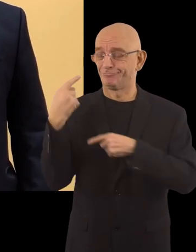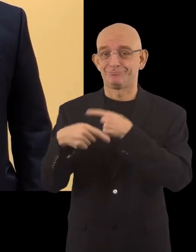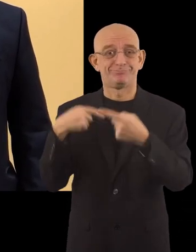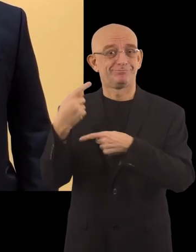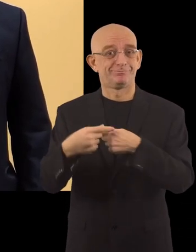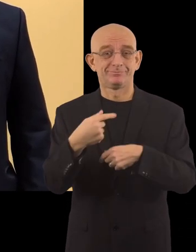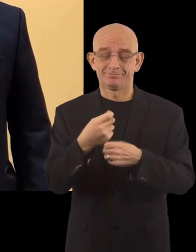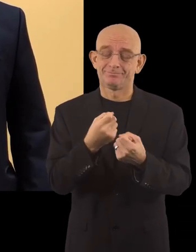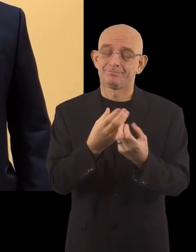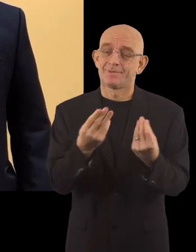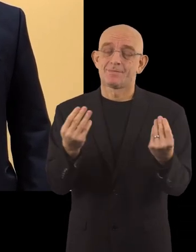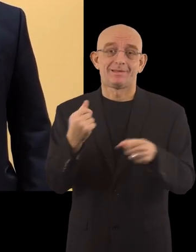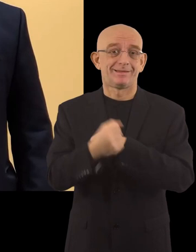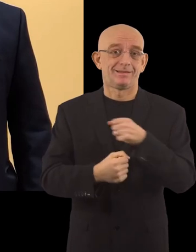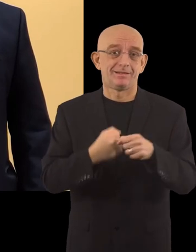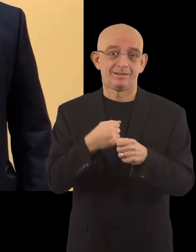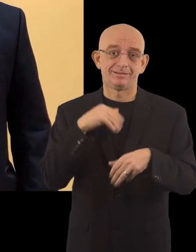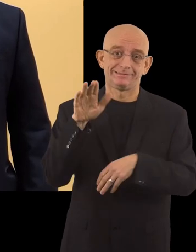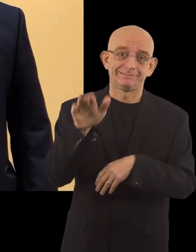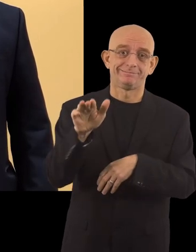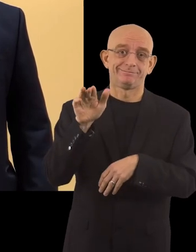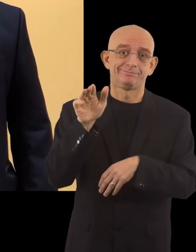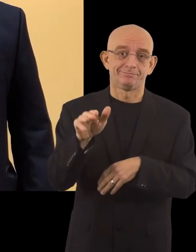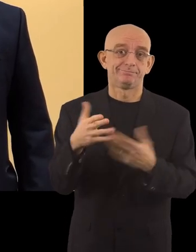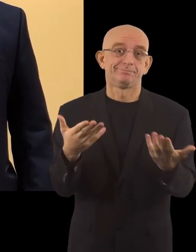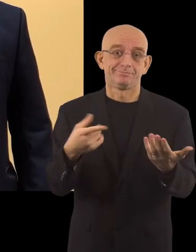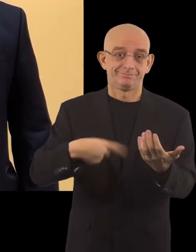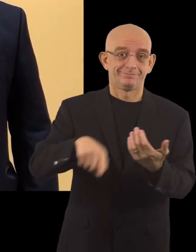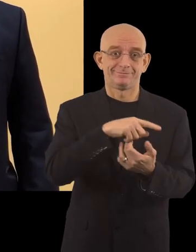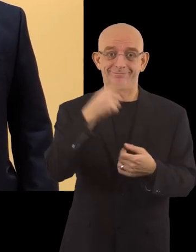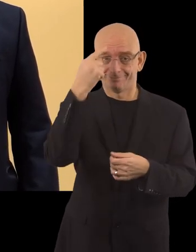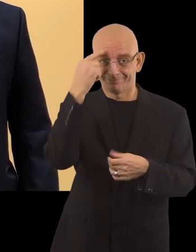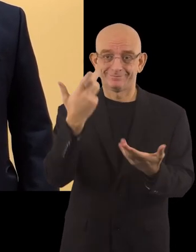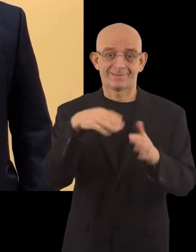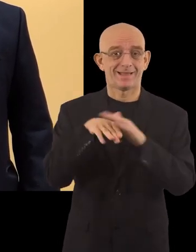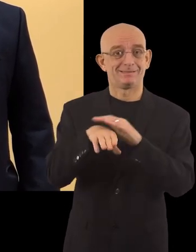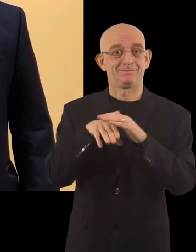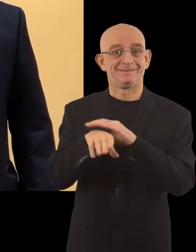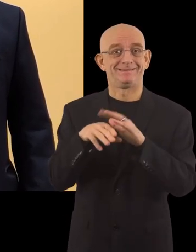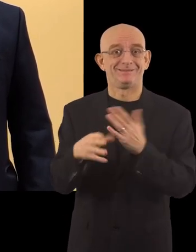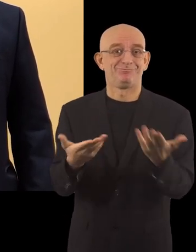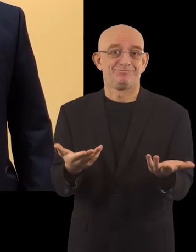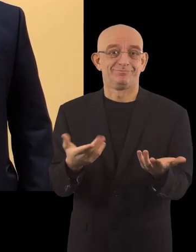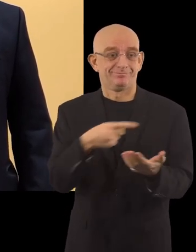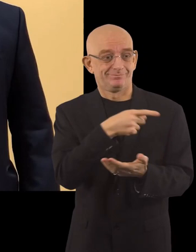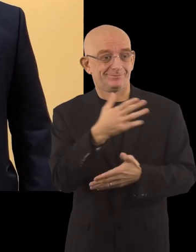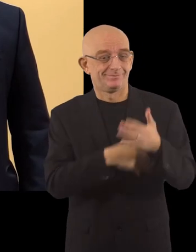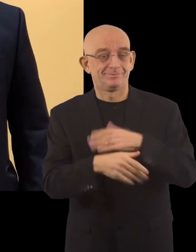this is what we have been saying for many years. This is why we have been advocating